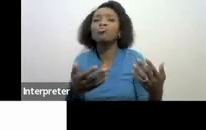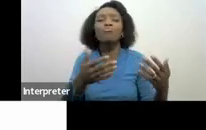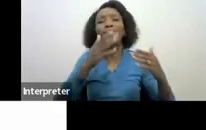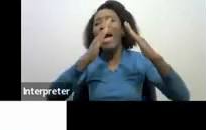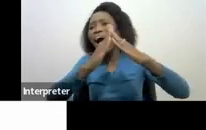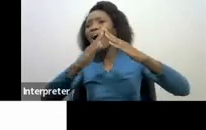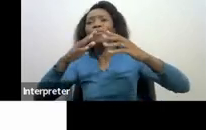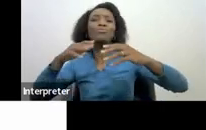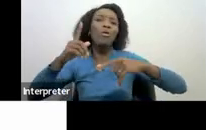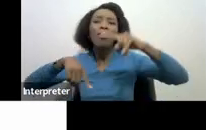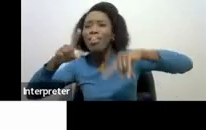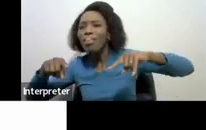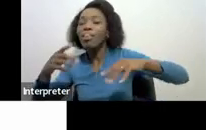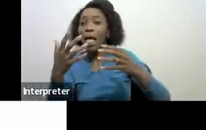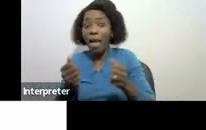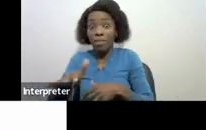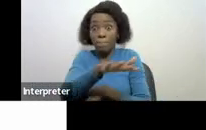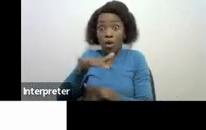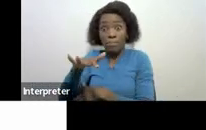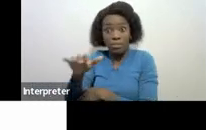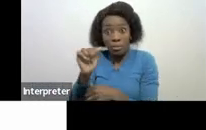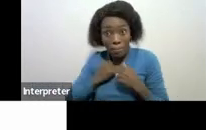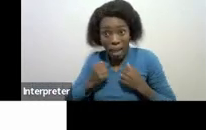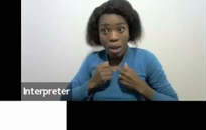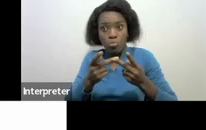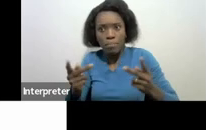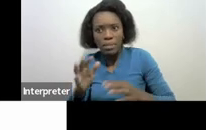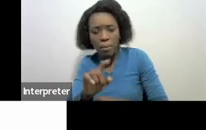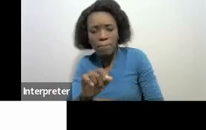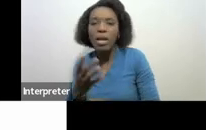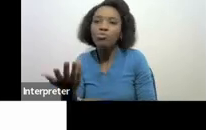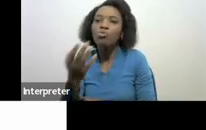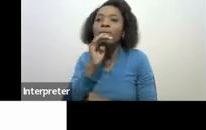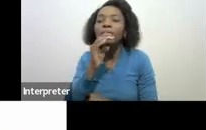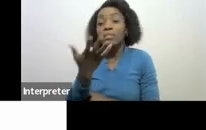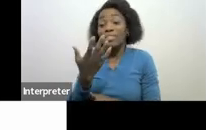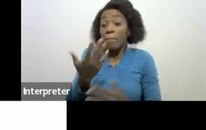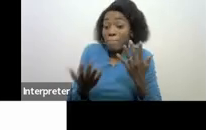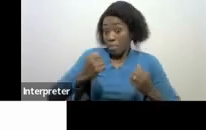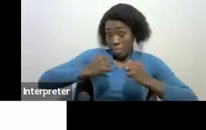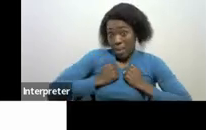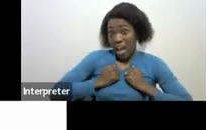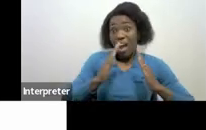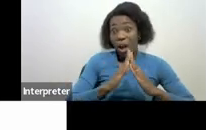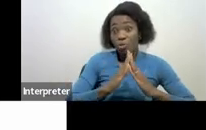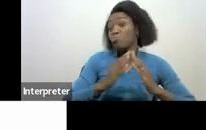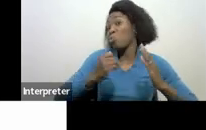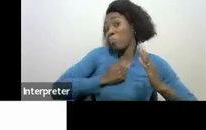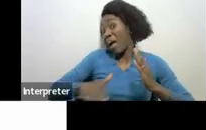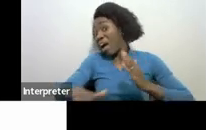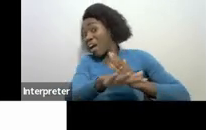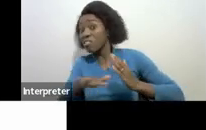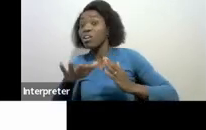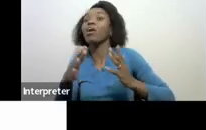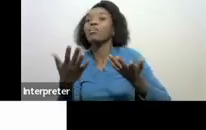on one of your properties which you've been renting out under your personal capacity you've sold one of the properties due to